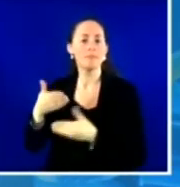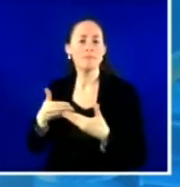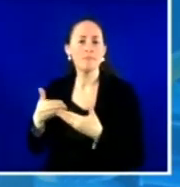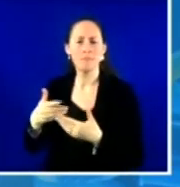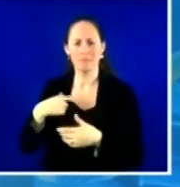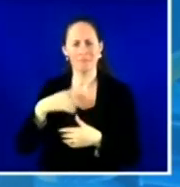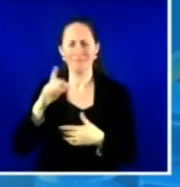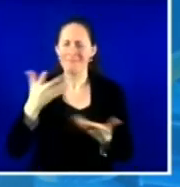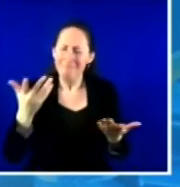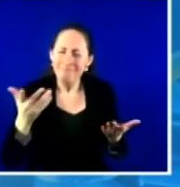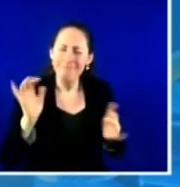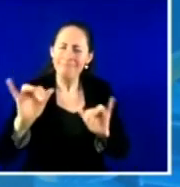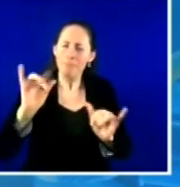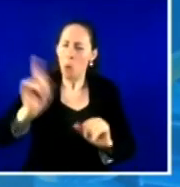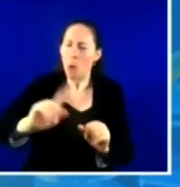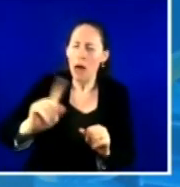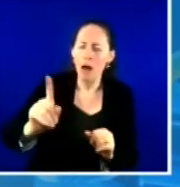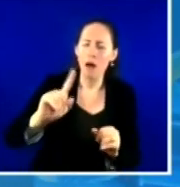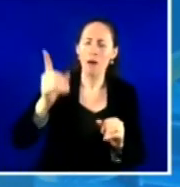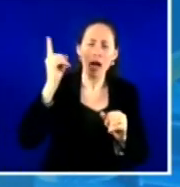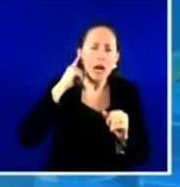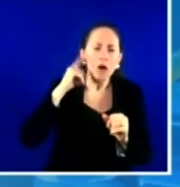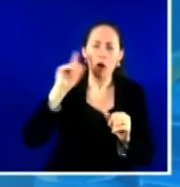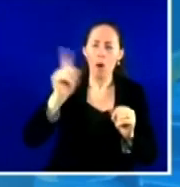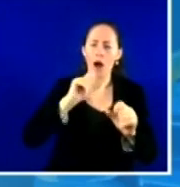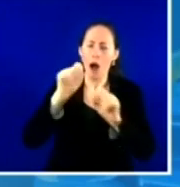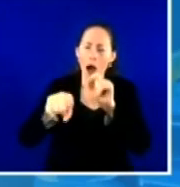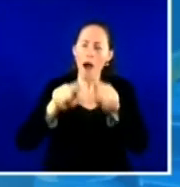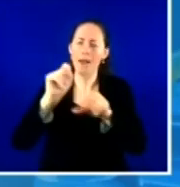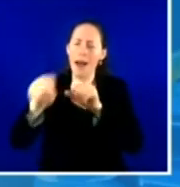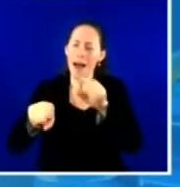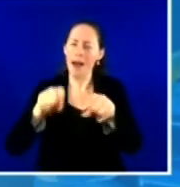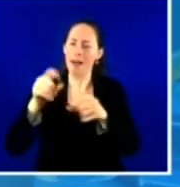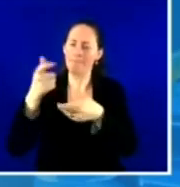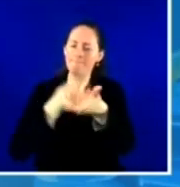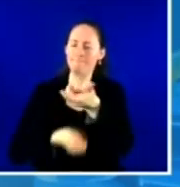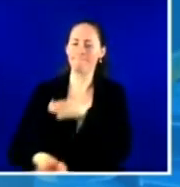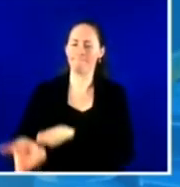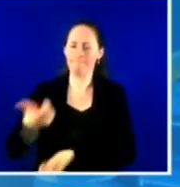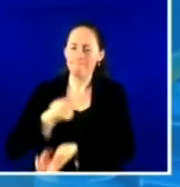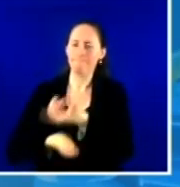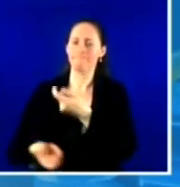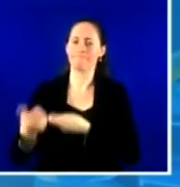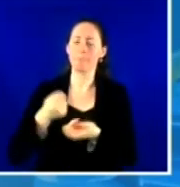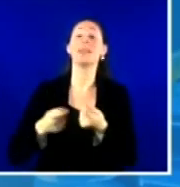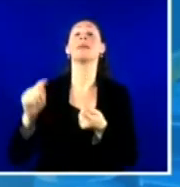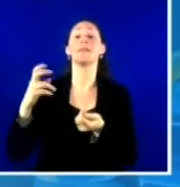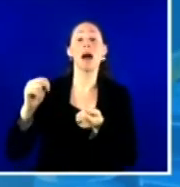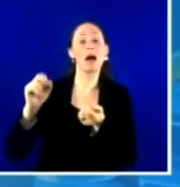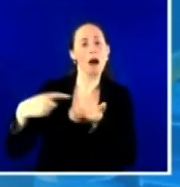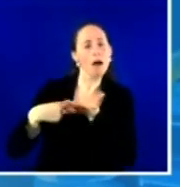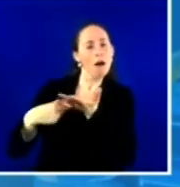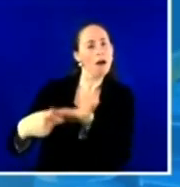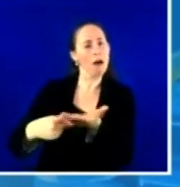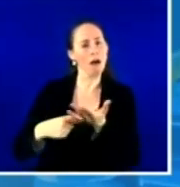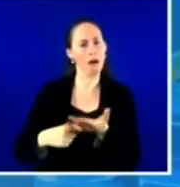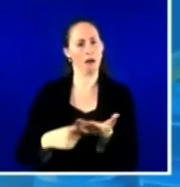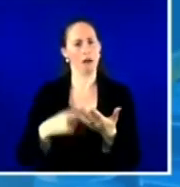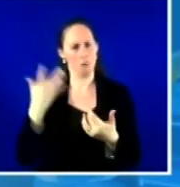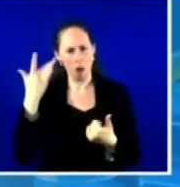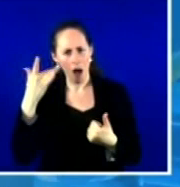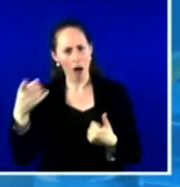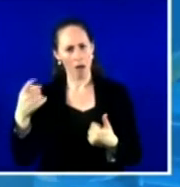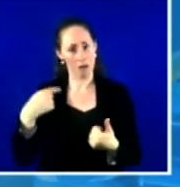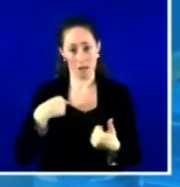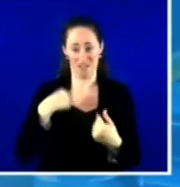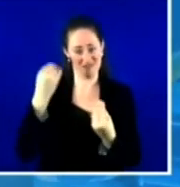and, and so asking about those things and, and then talking through, through, you know, why we're not worried about those things without, of